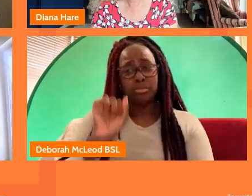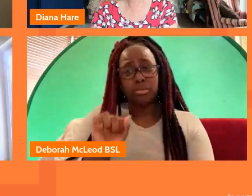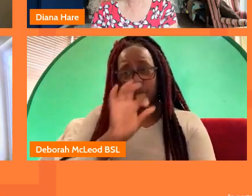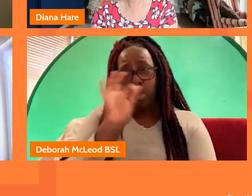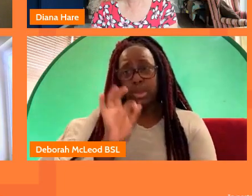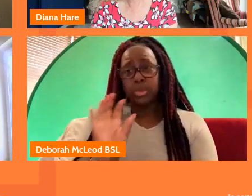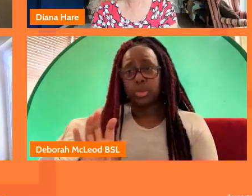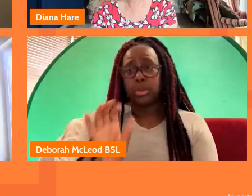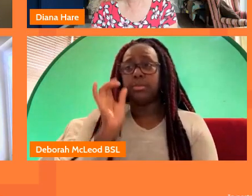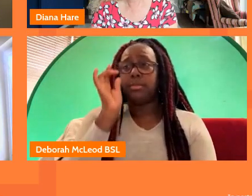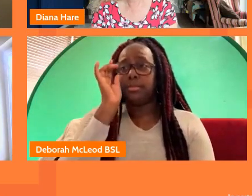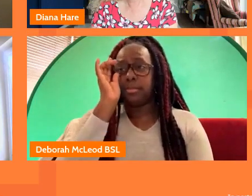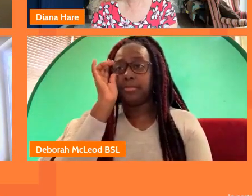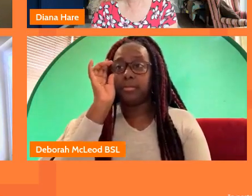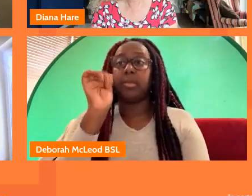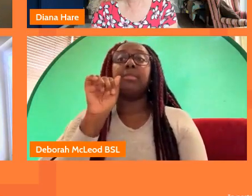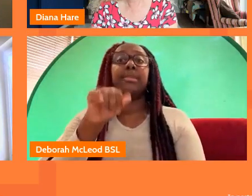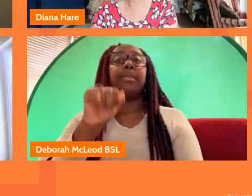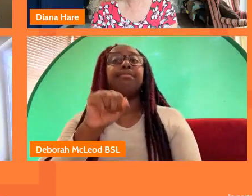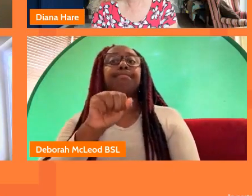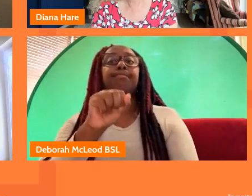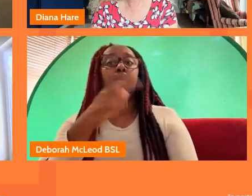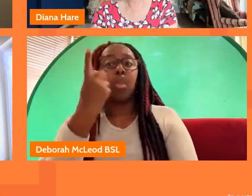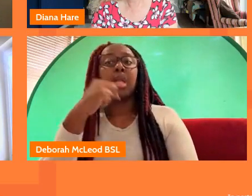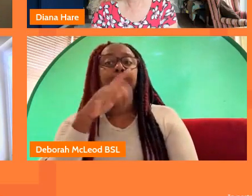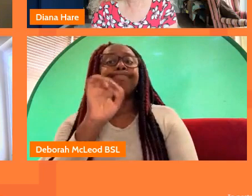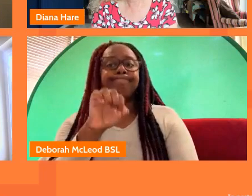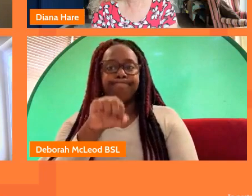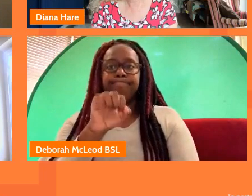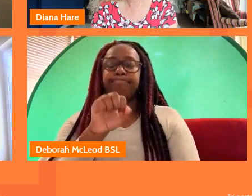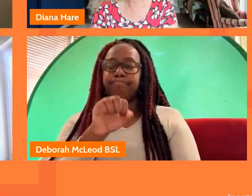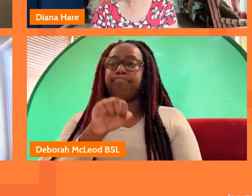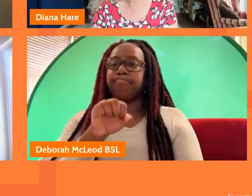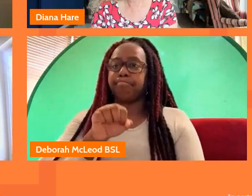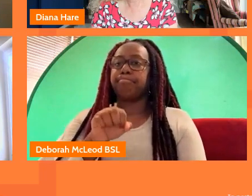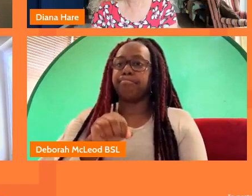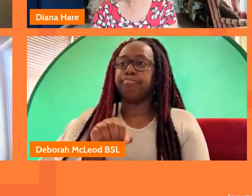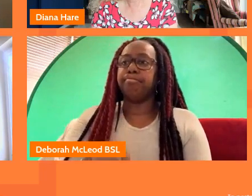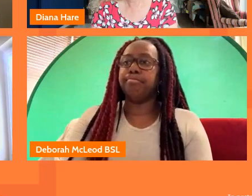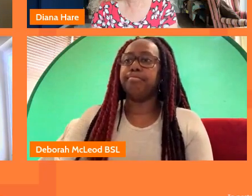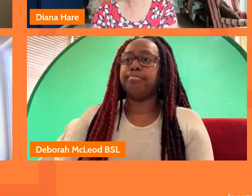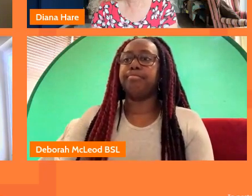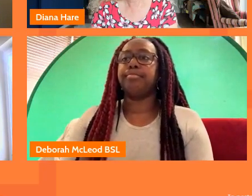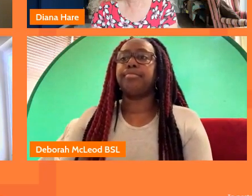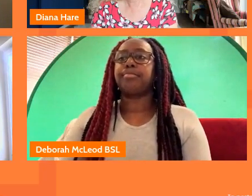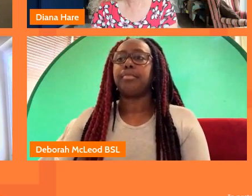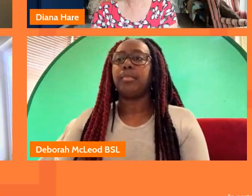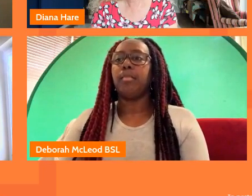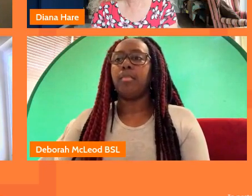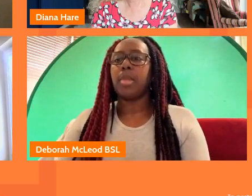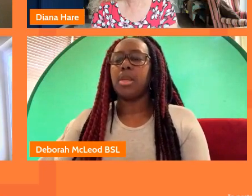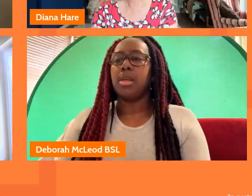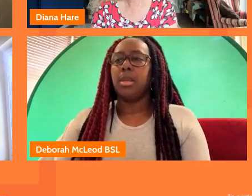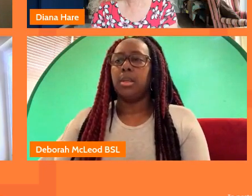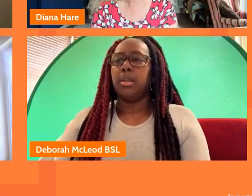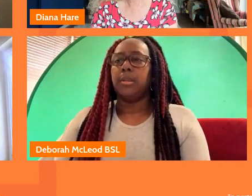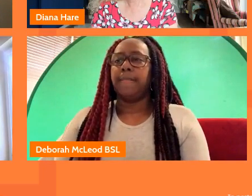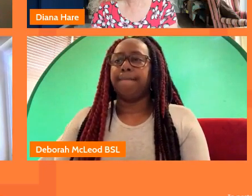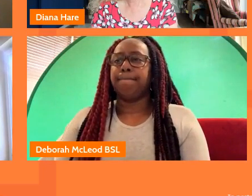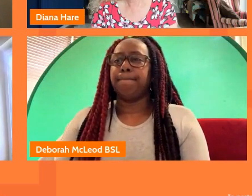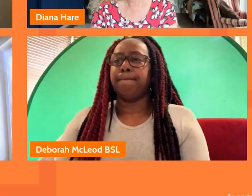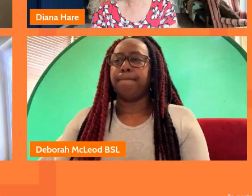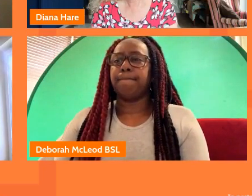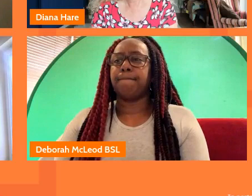yeah yeah 100 yeah 100 i think there's um i think as we particularly as